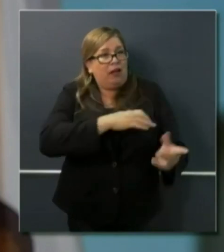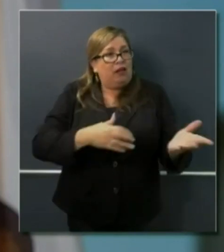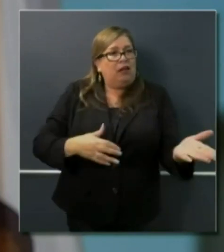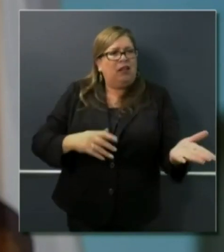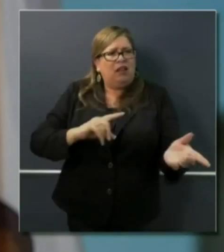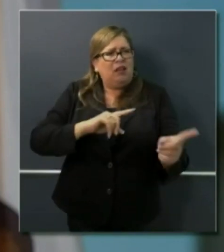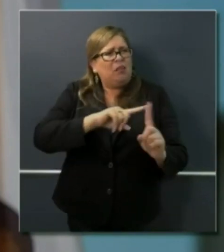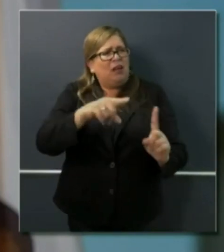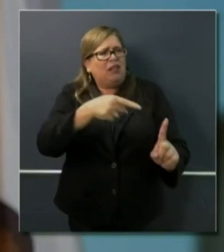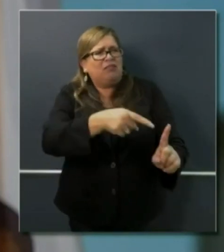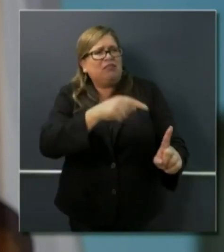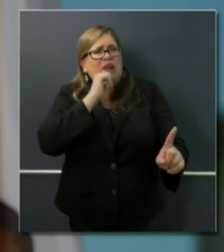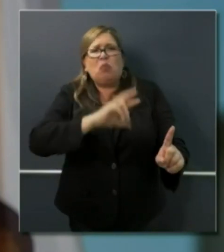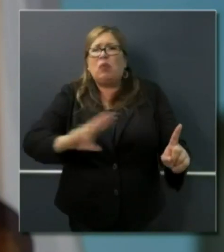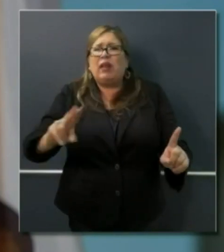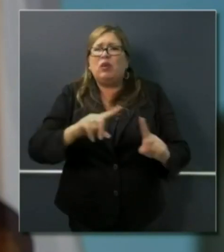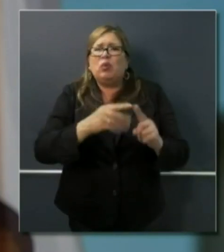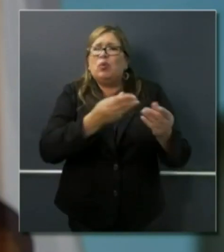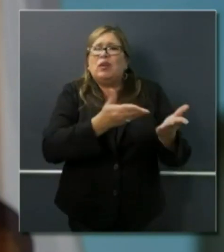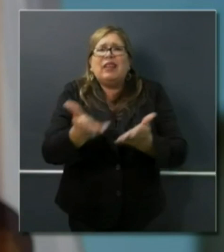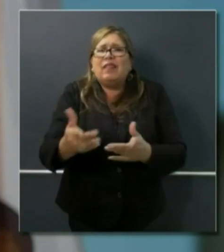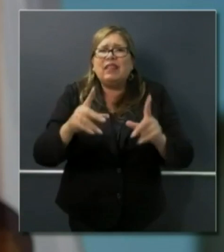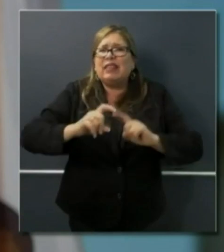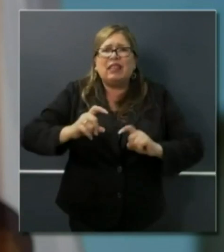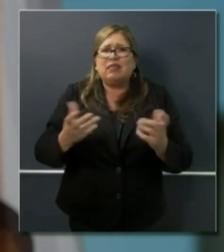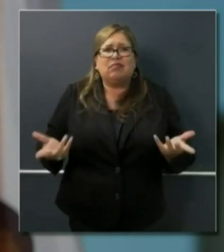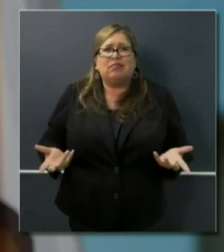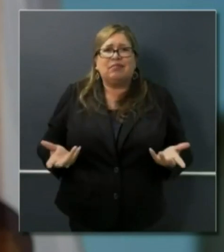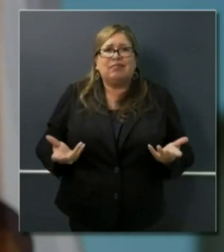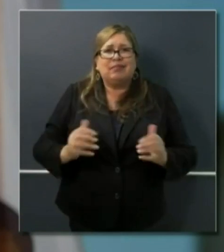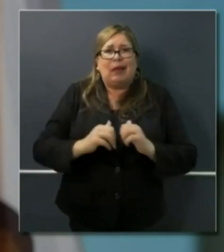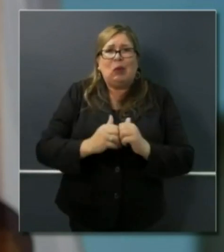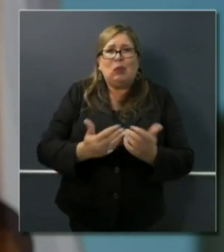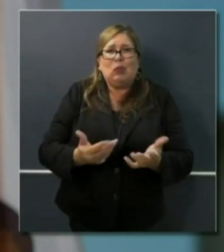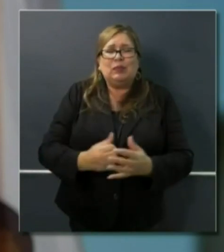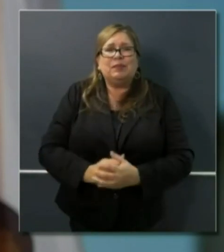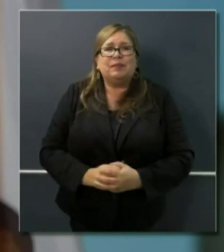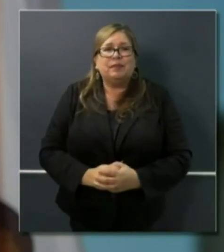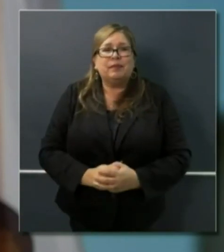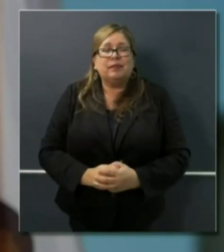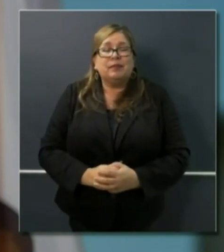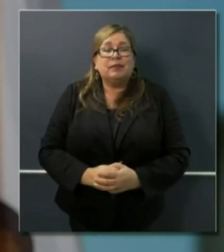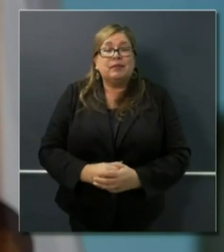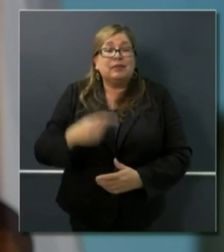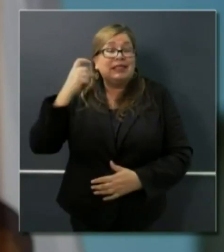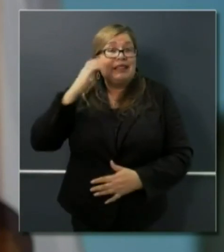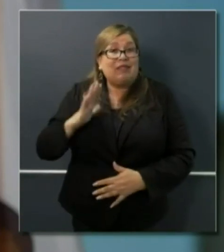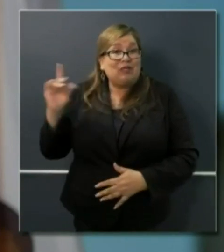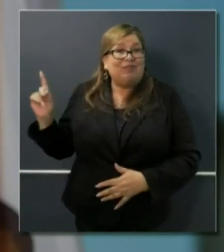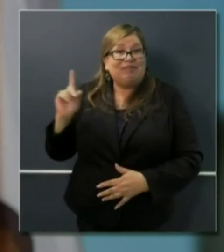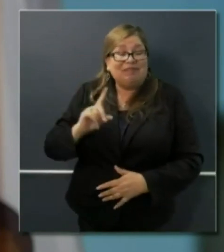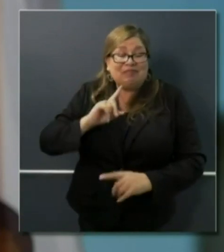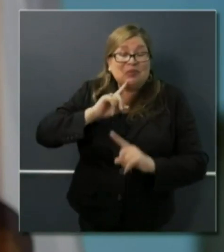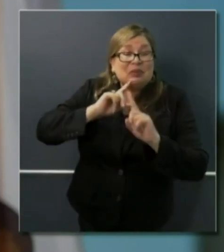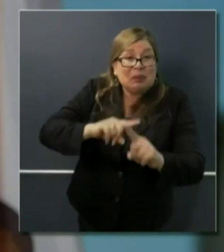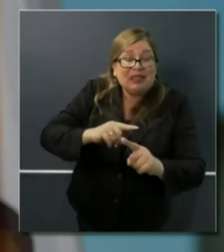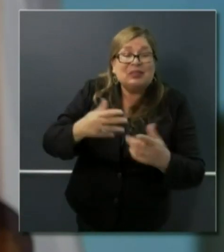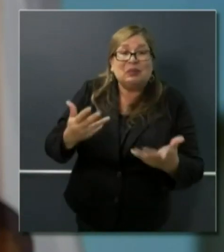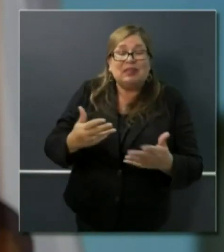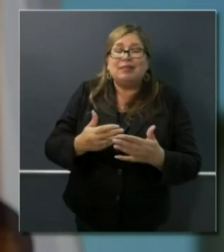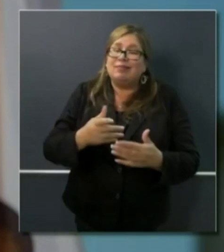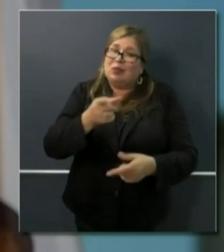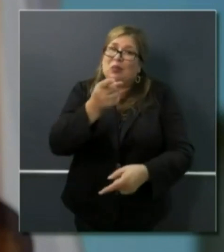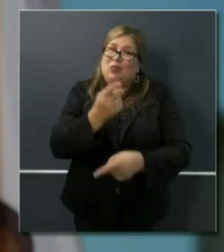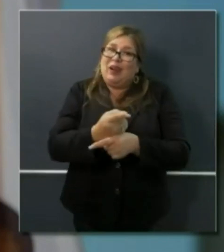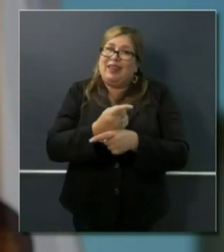patients tests and services. It's a wonderful question. It's the right question. It's one we anticipated a